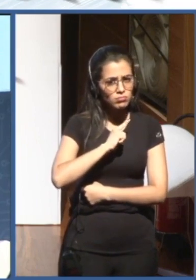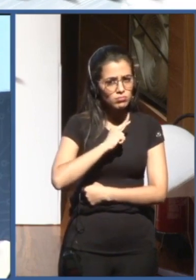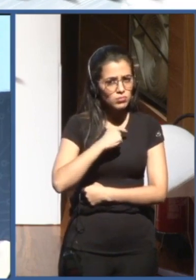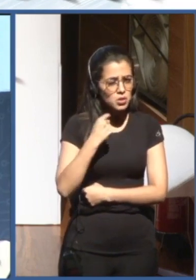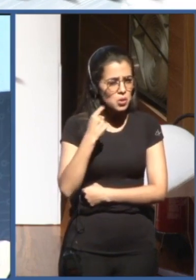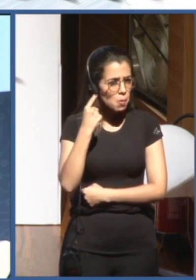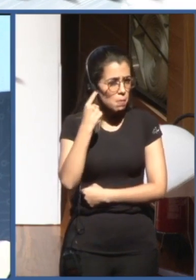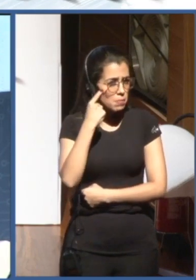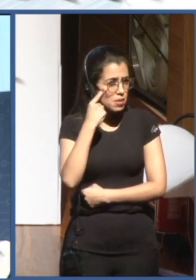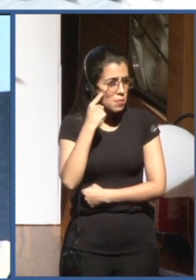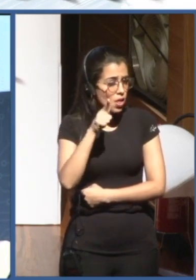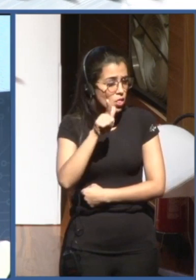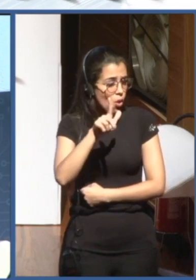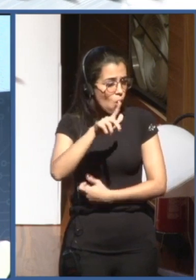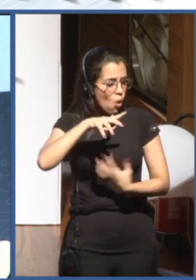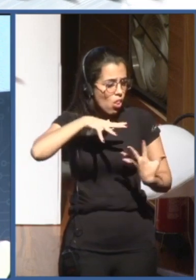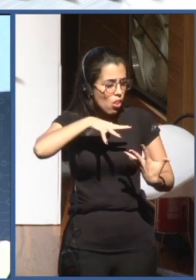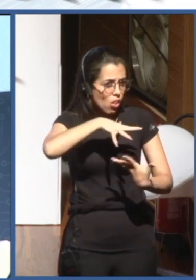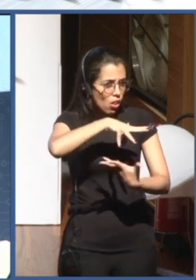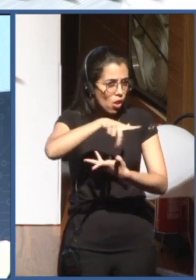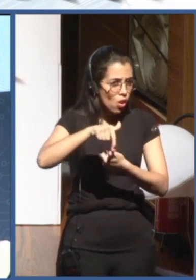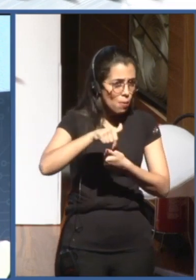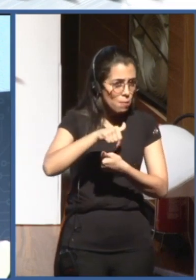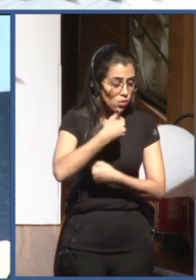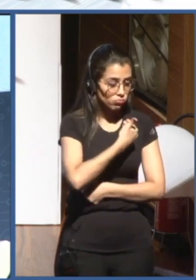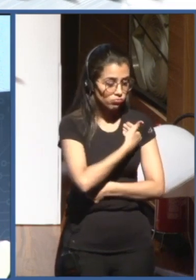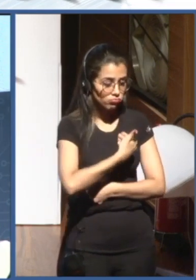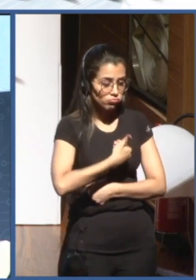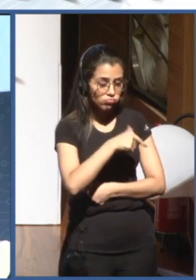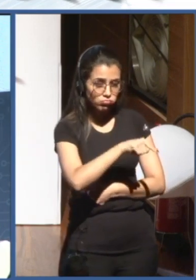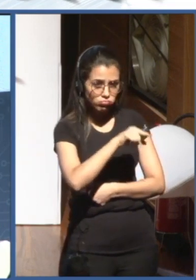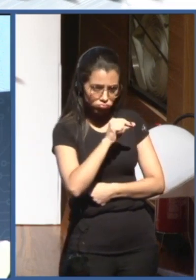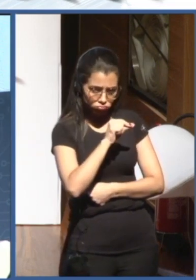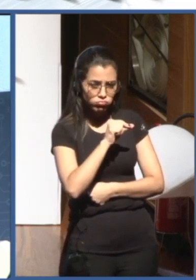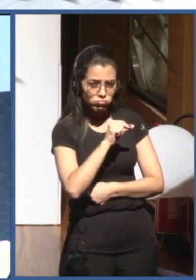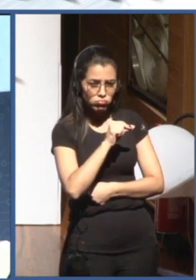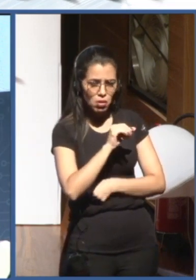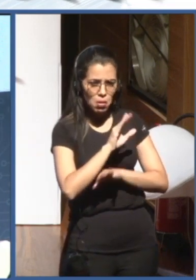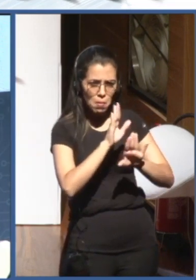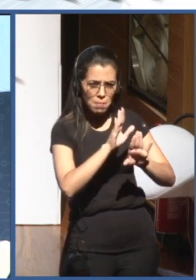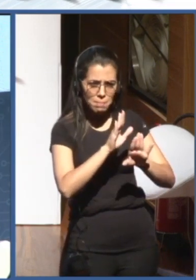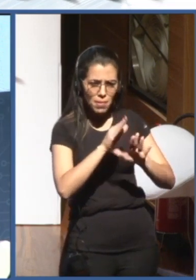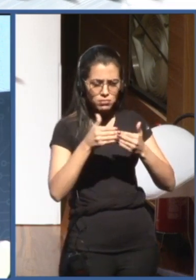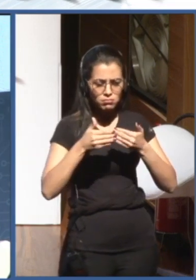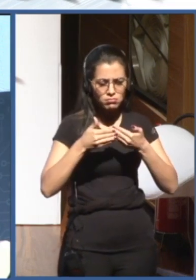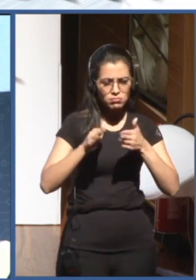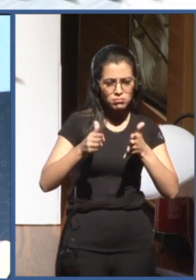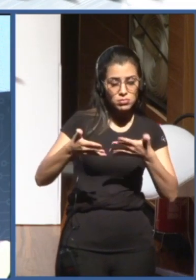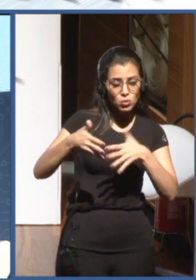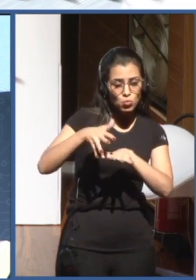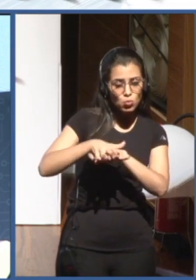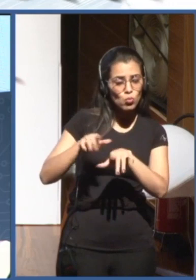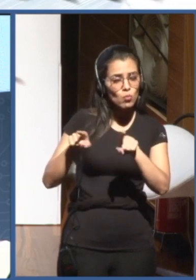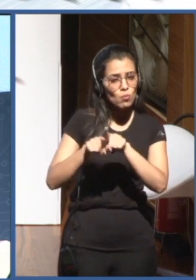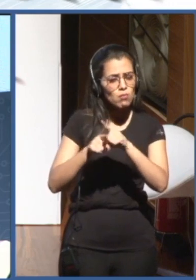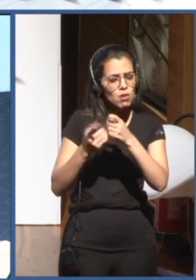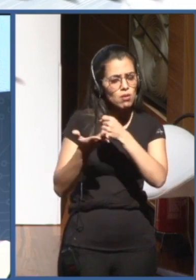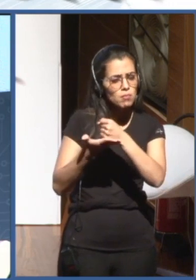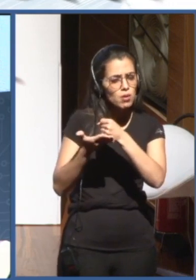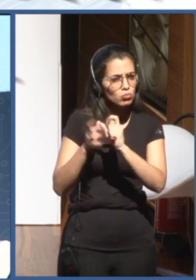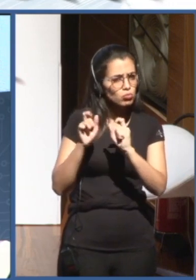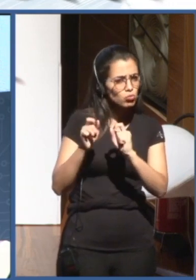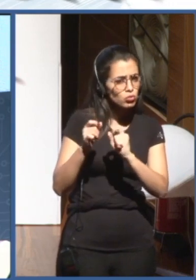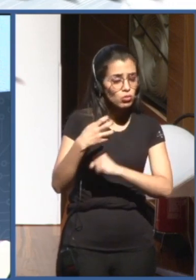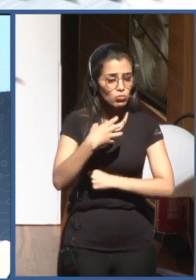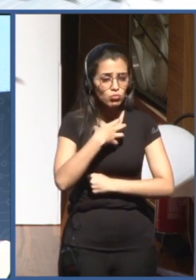government, of course, but it will be open, inclusive, based on a multi-stakeholder approach. So here